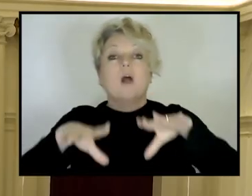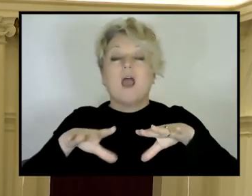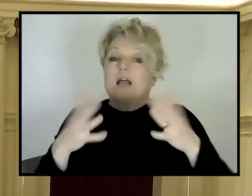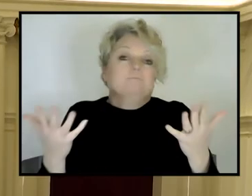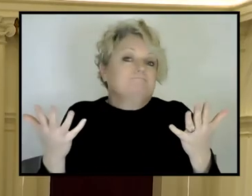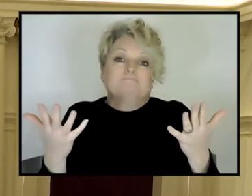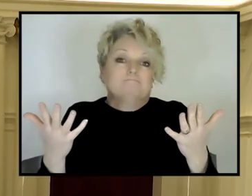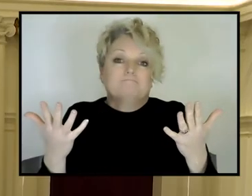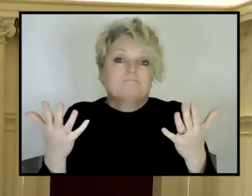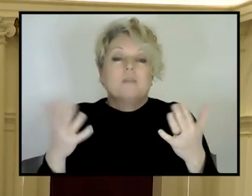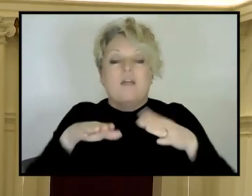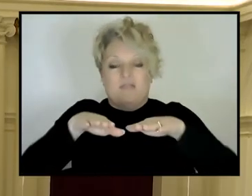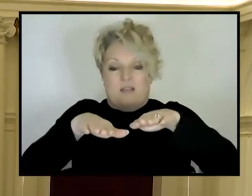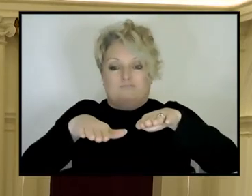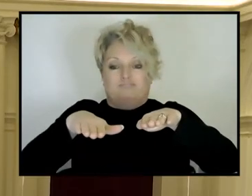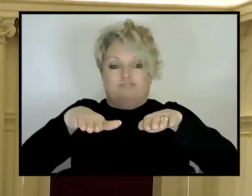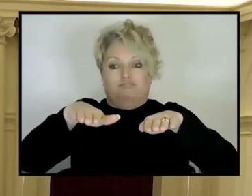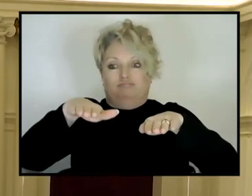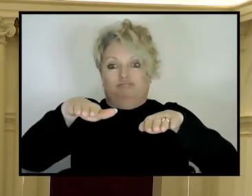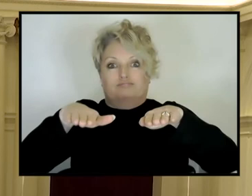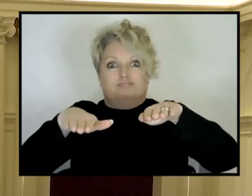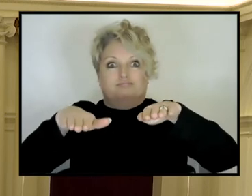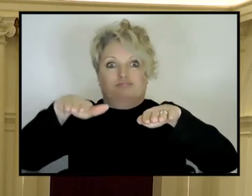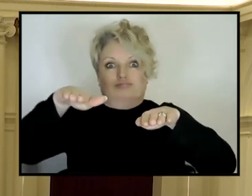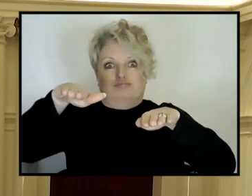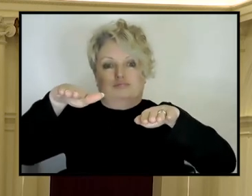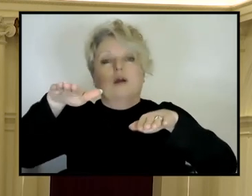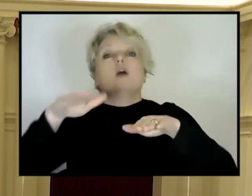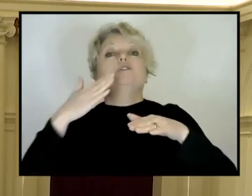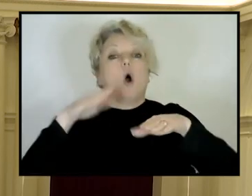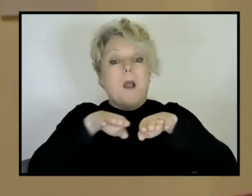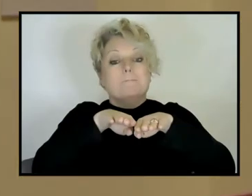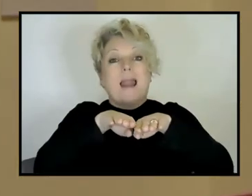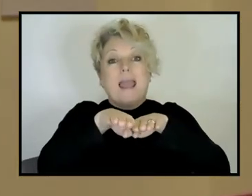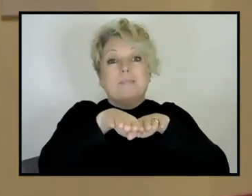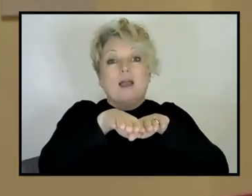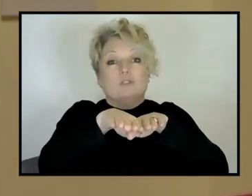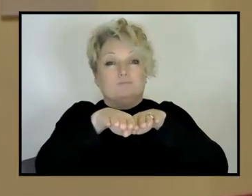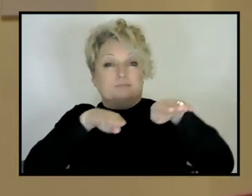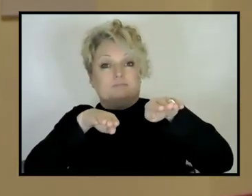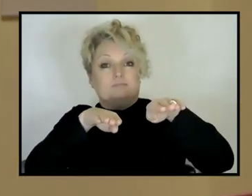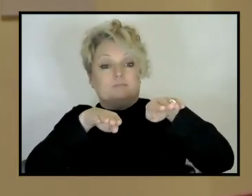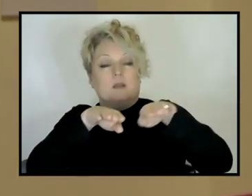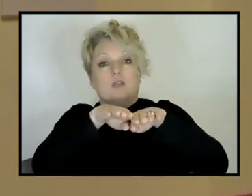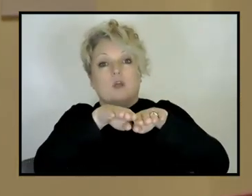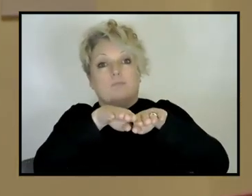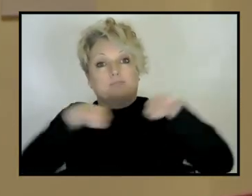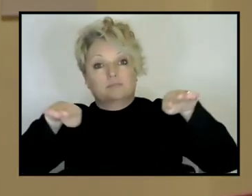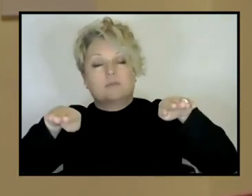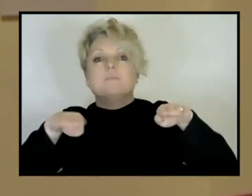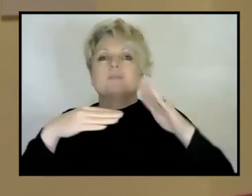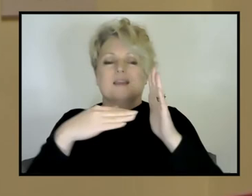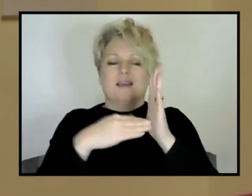rifted margin, which formed as a, as a plate boundary that's split apart. And the, the other part of it is Zealandia out,